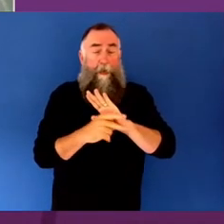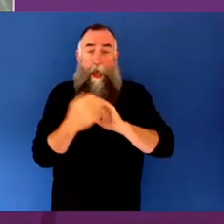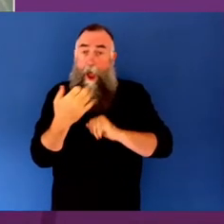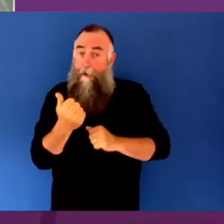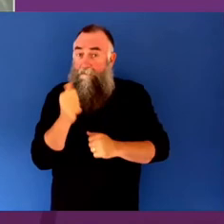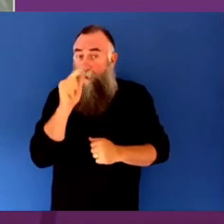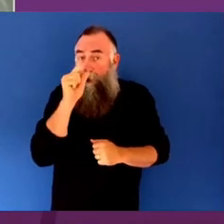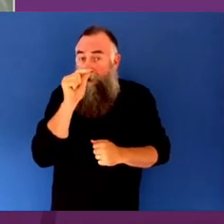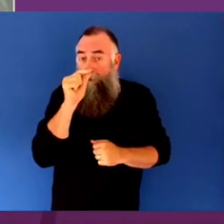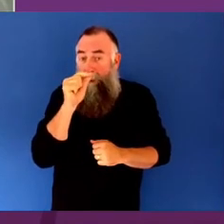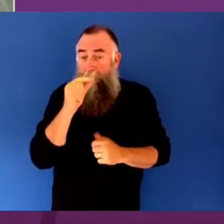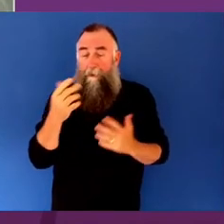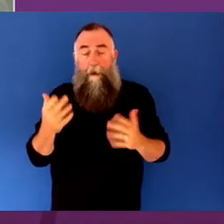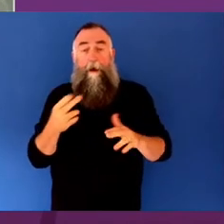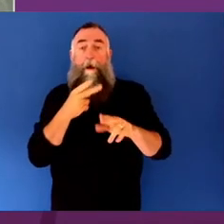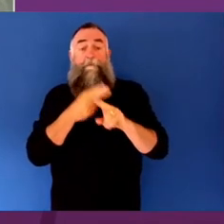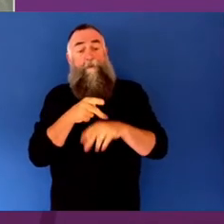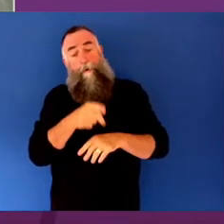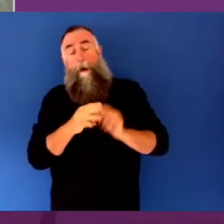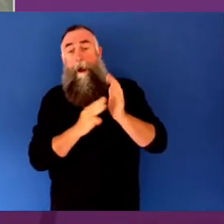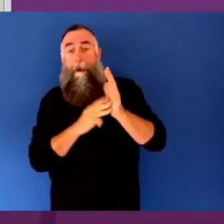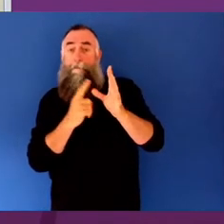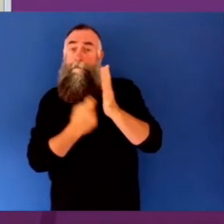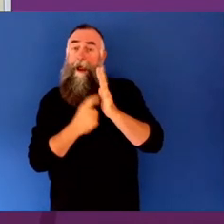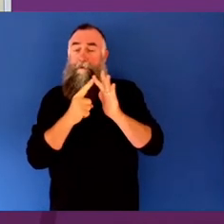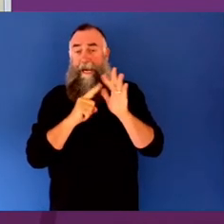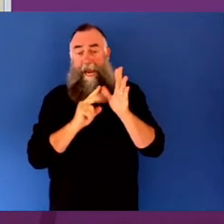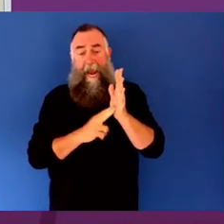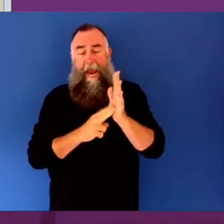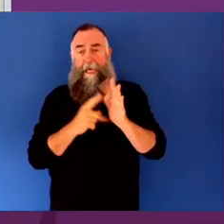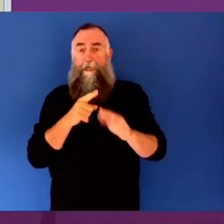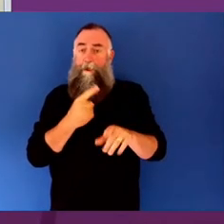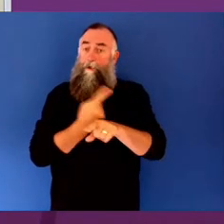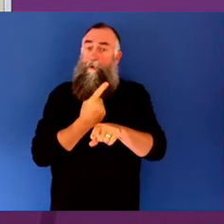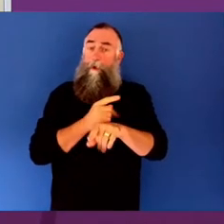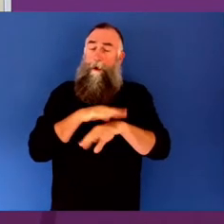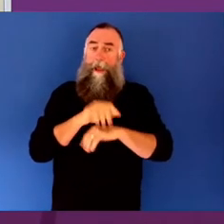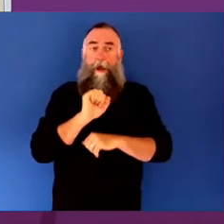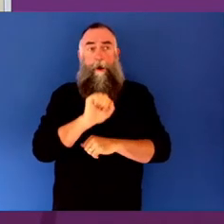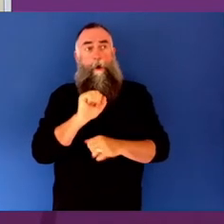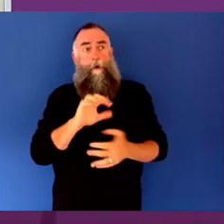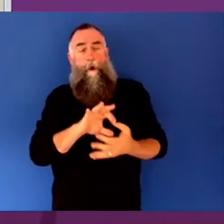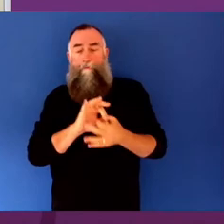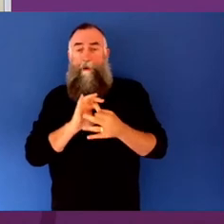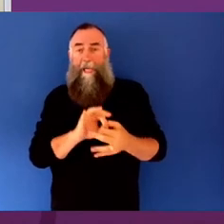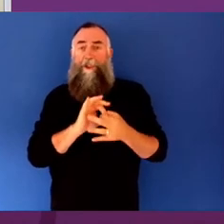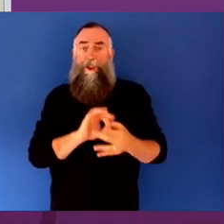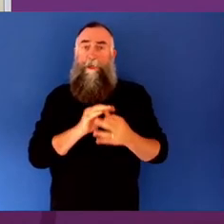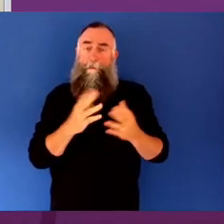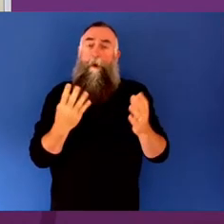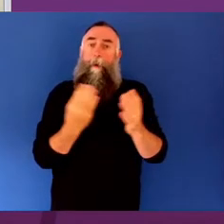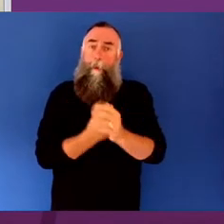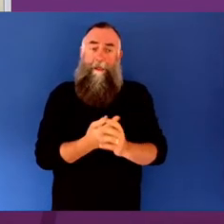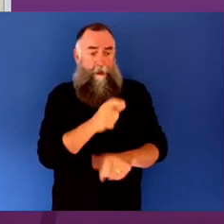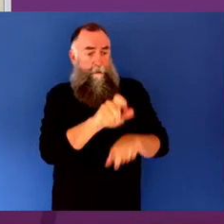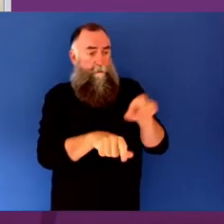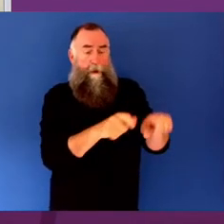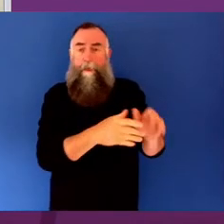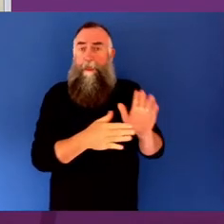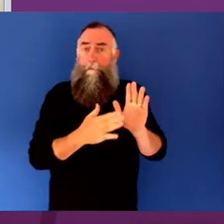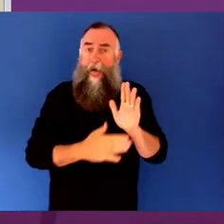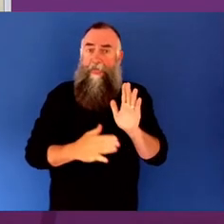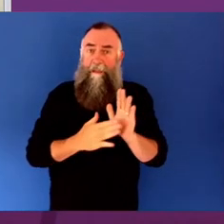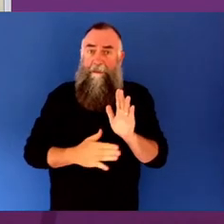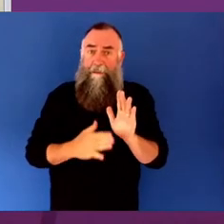create in terms of her intimate relationship with the people that she's working with, how might we strengthen links